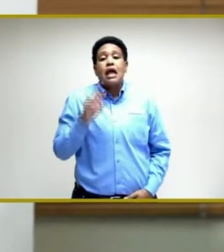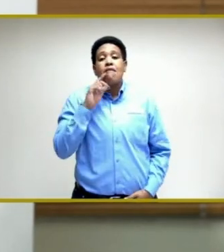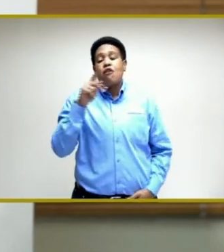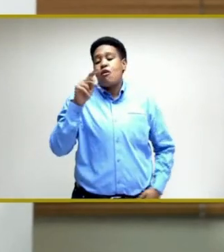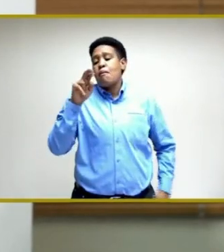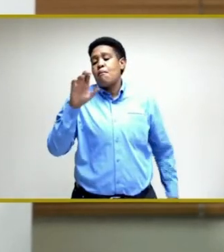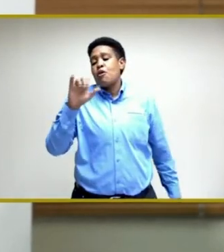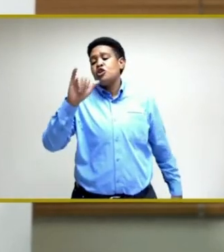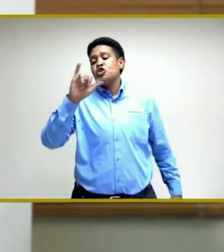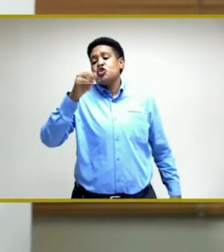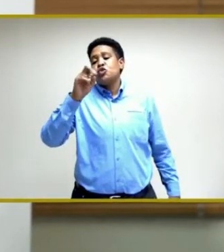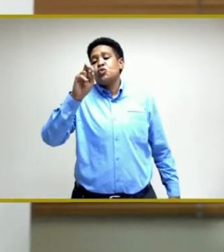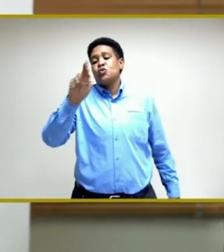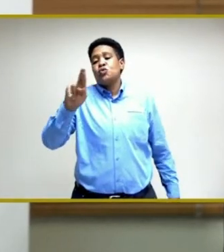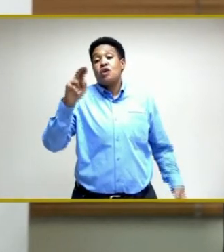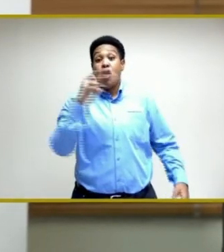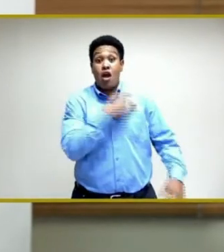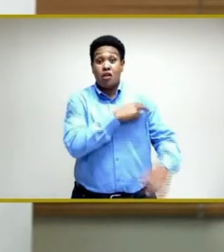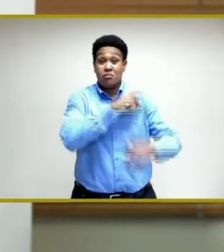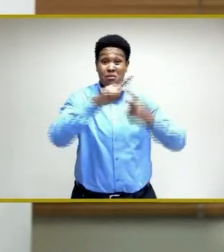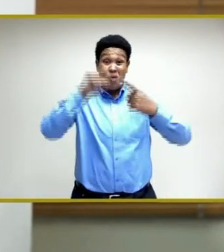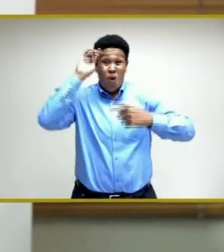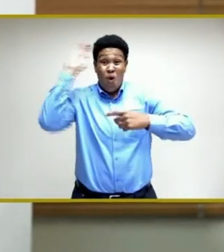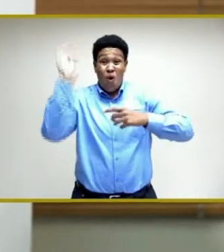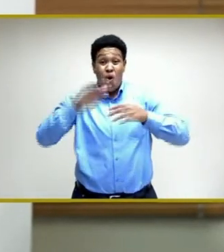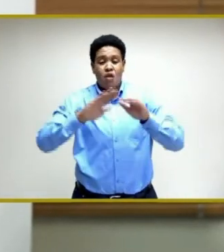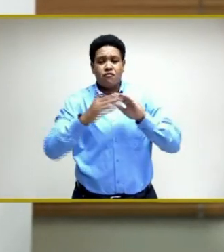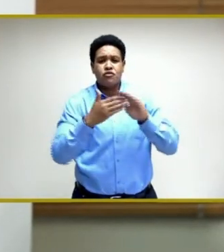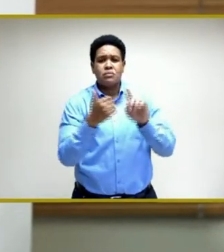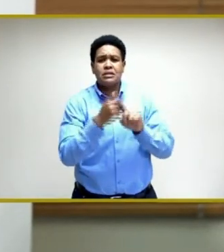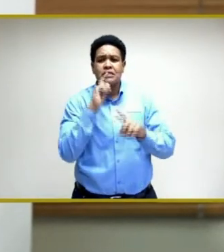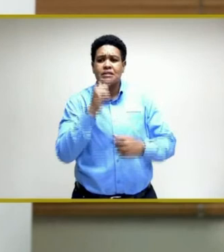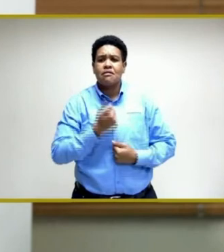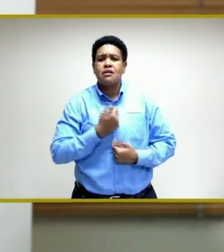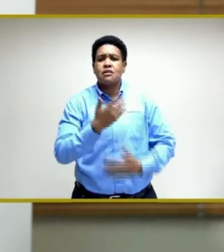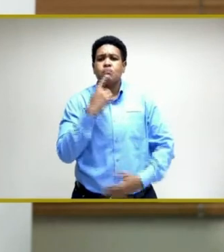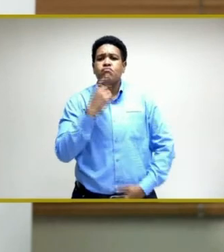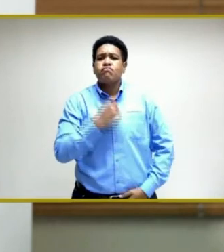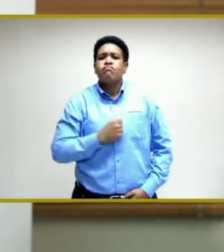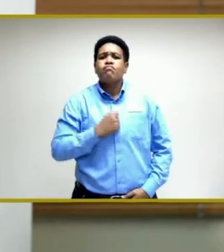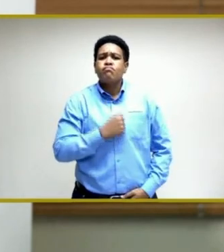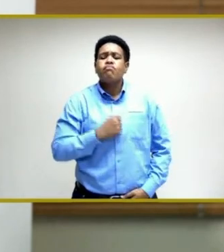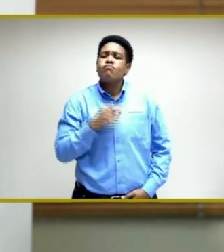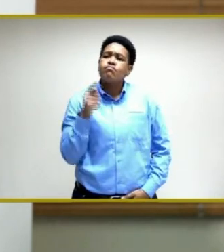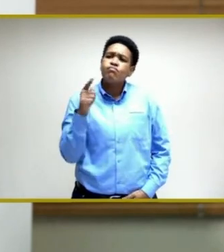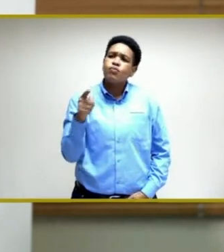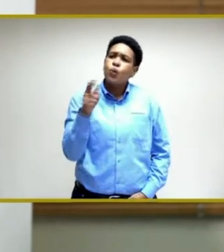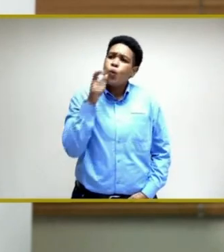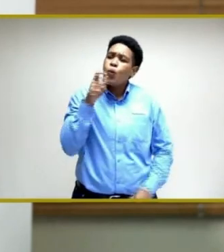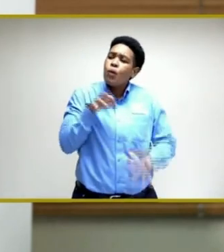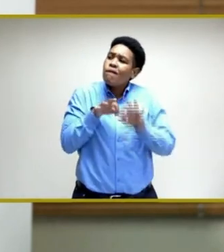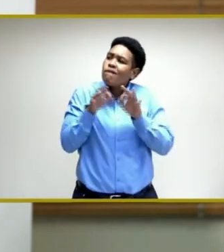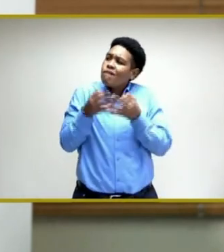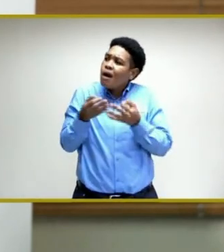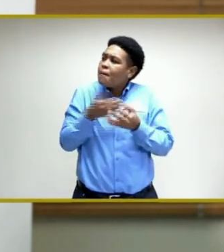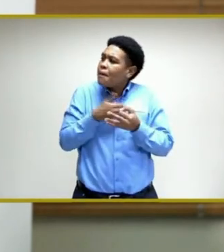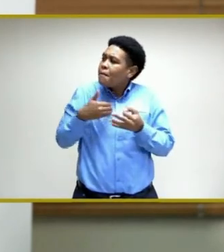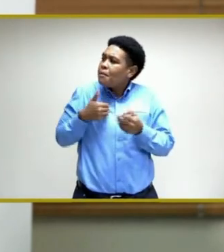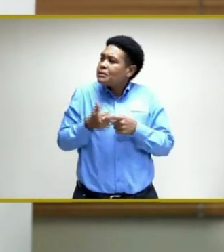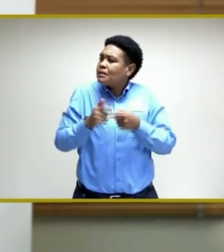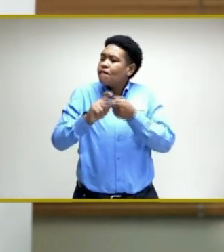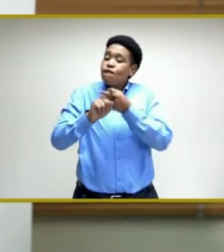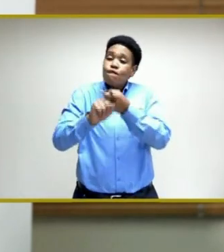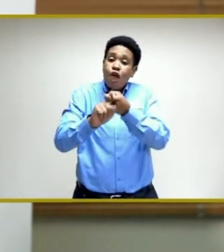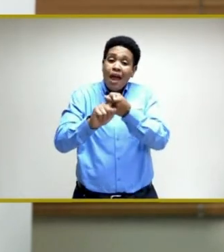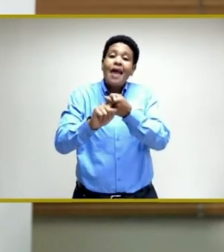Hospital, and indeed all of Jamaica, in expressing our condolences to the family members, the friends